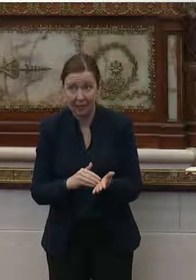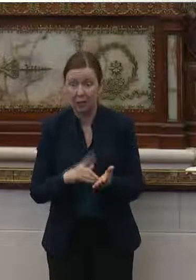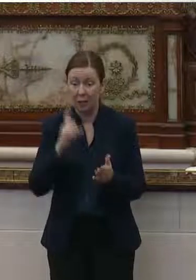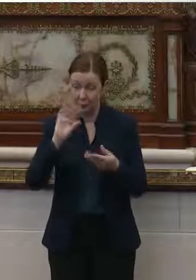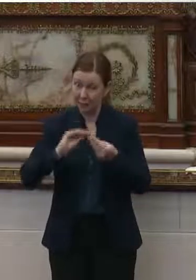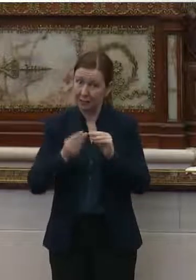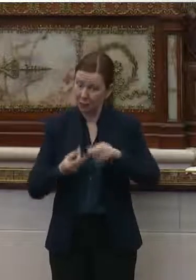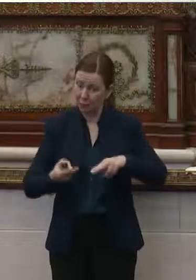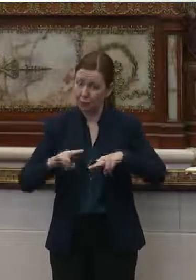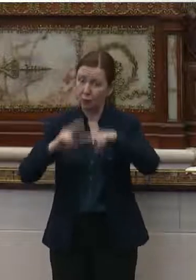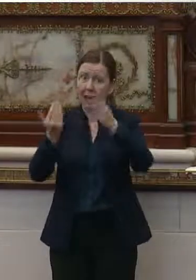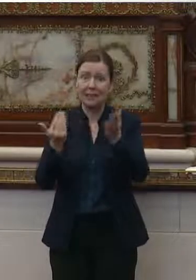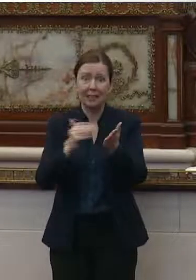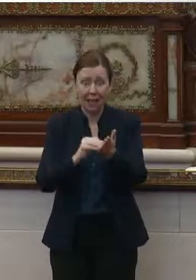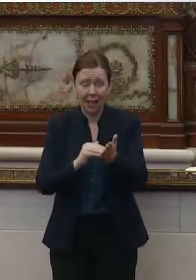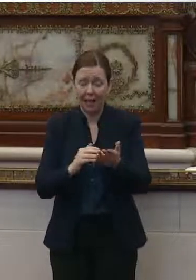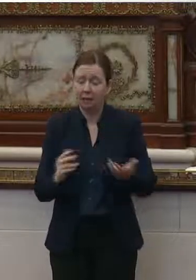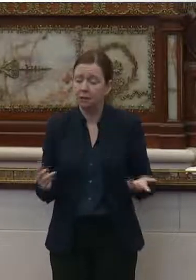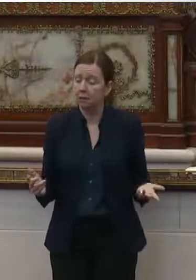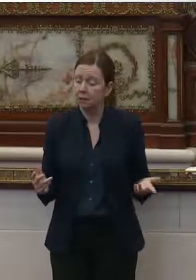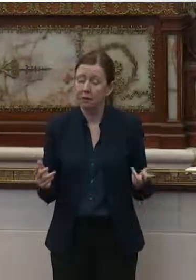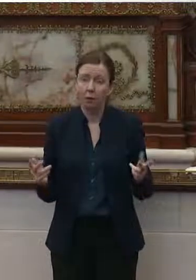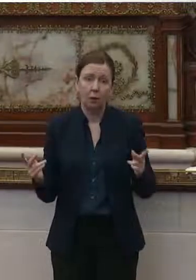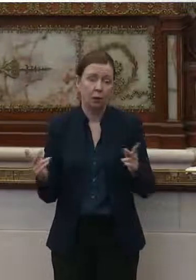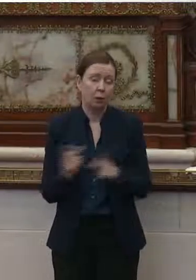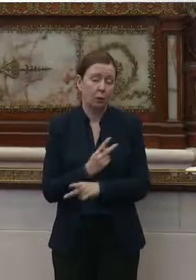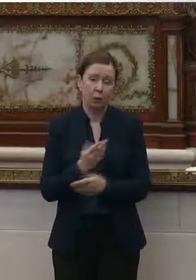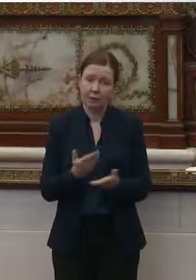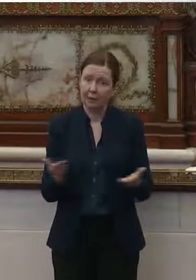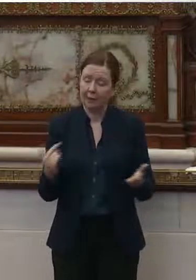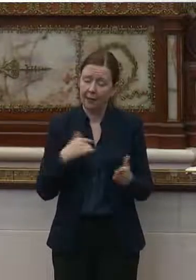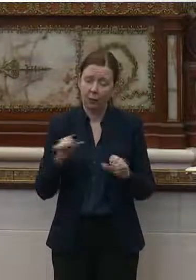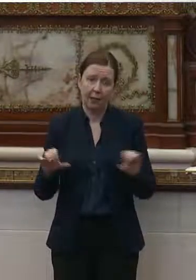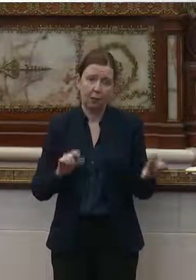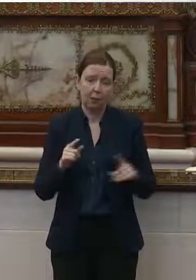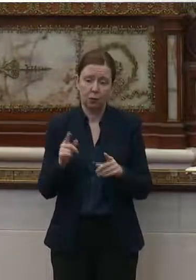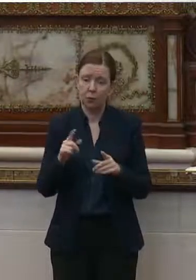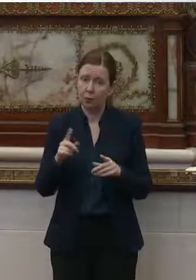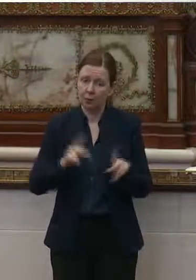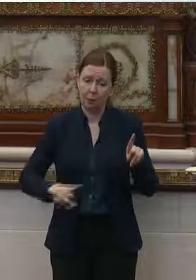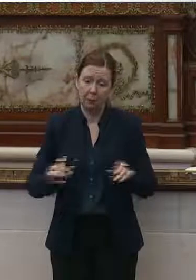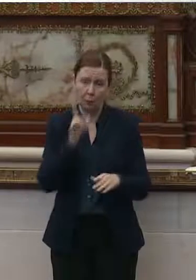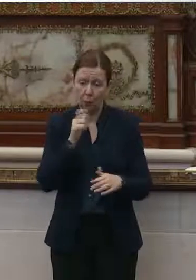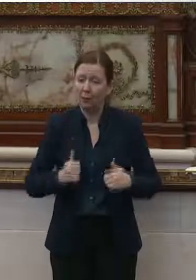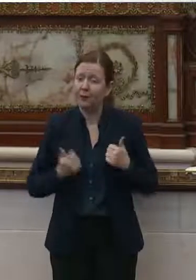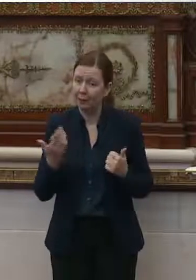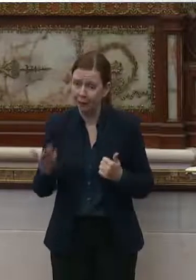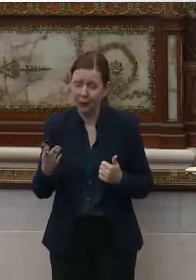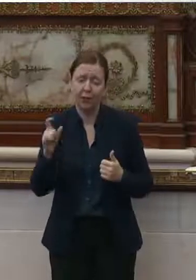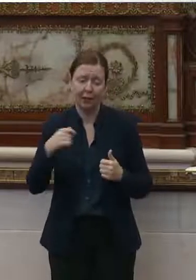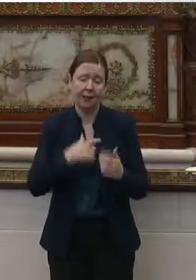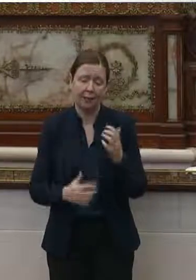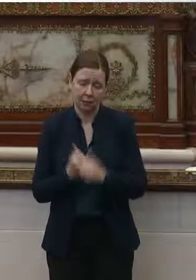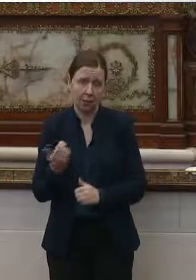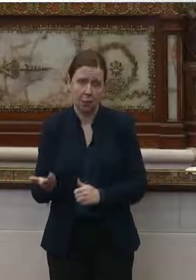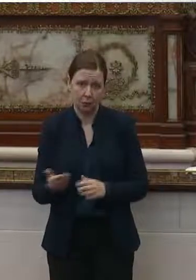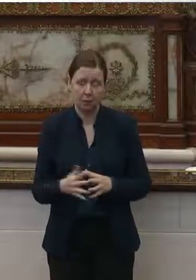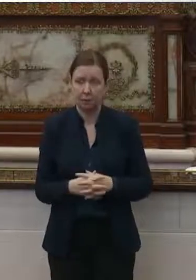numbers keep rising, this is the worst possible thing we can do to the people who need us most.